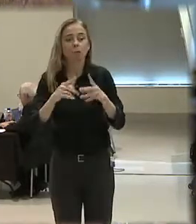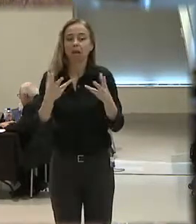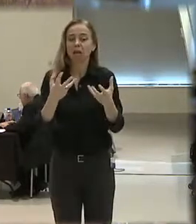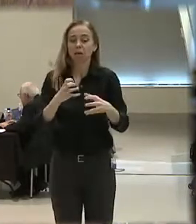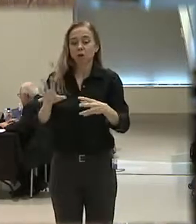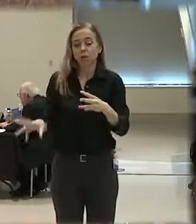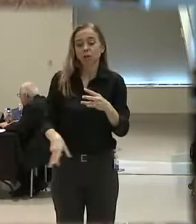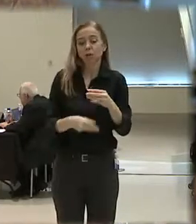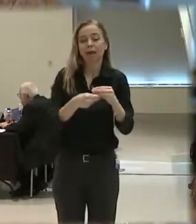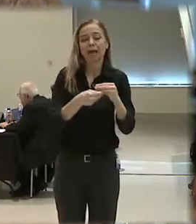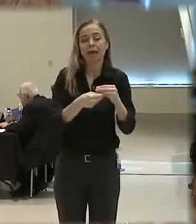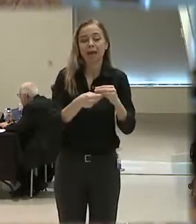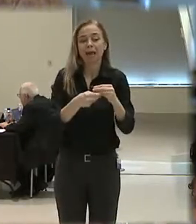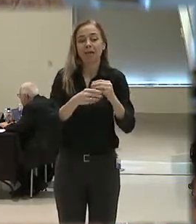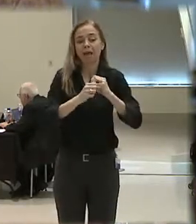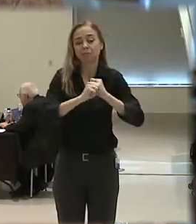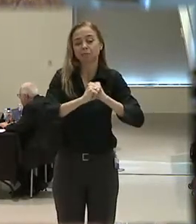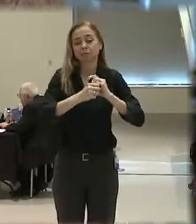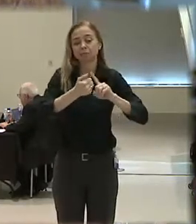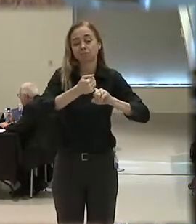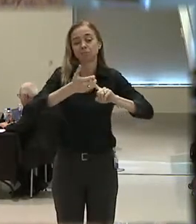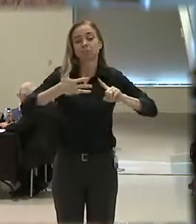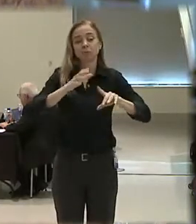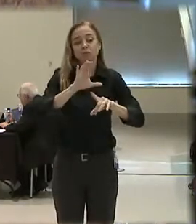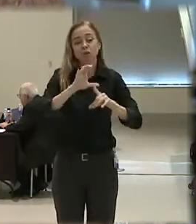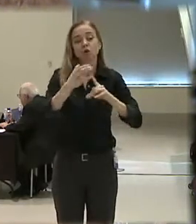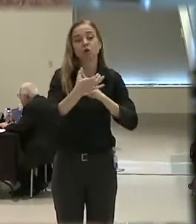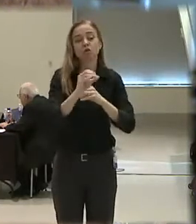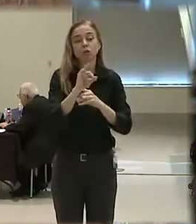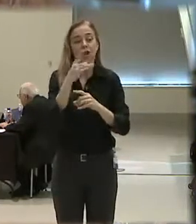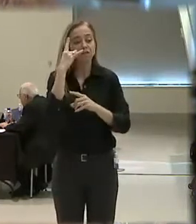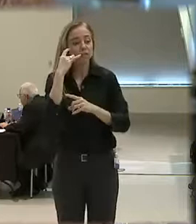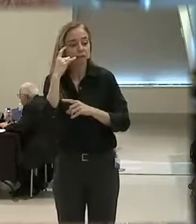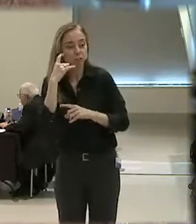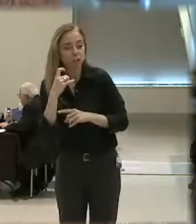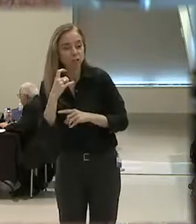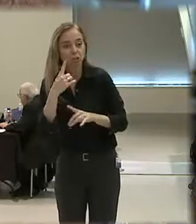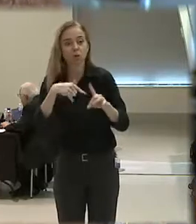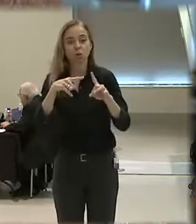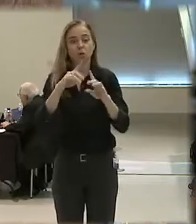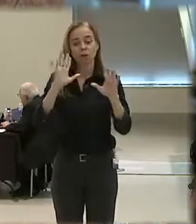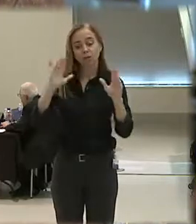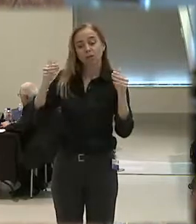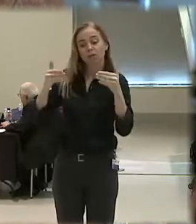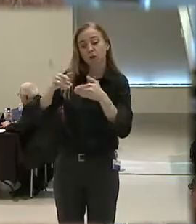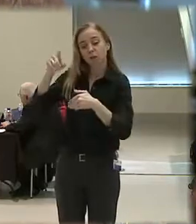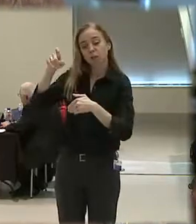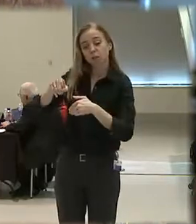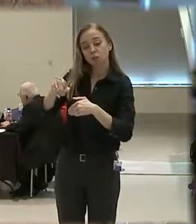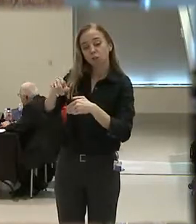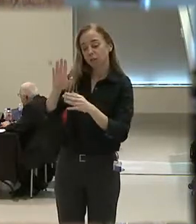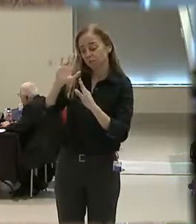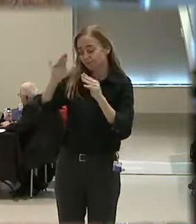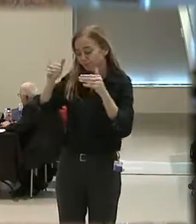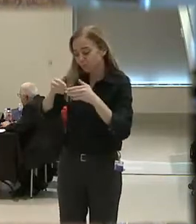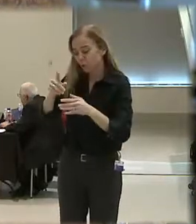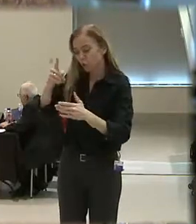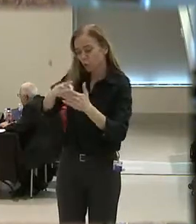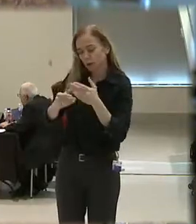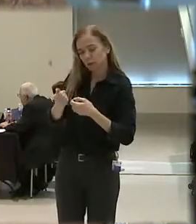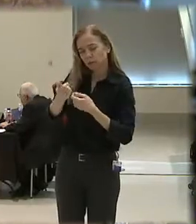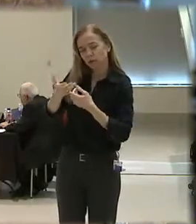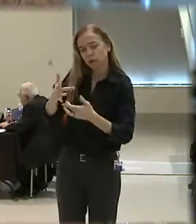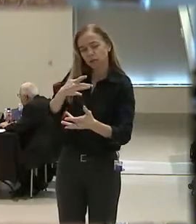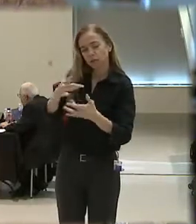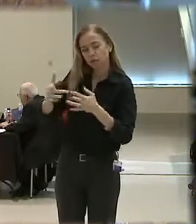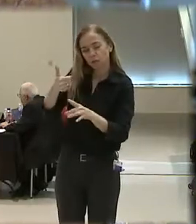a culture of suspicion and biased conversations when the focus really ought to be at the core of what is driving a concern for our